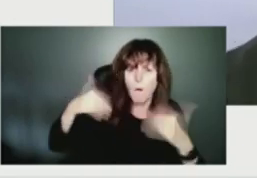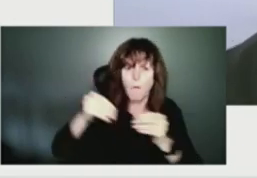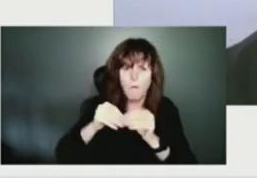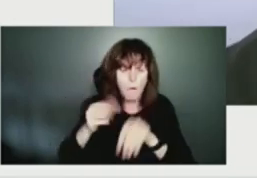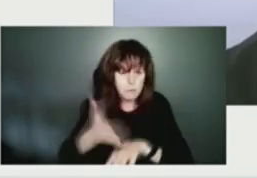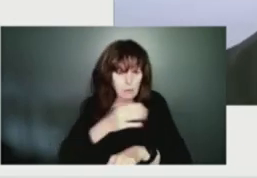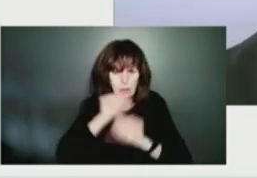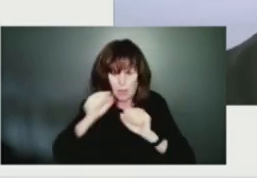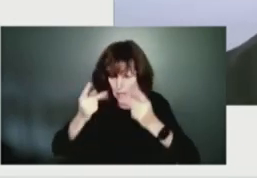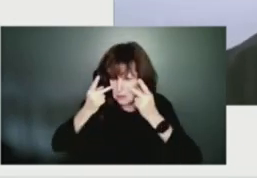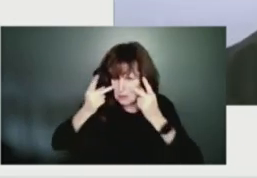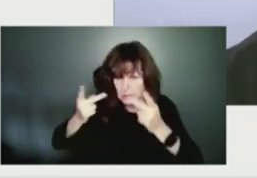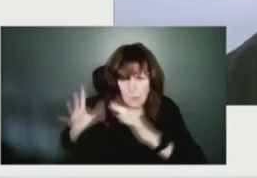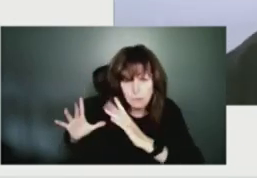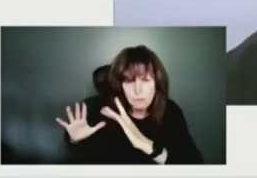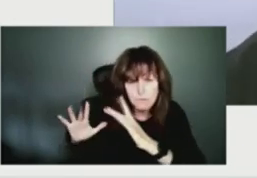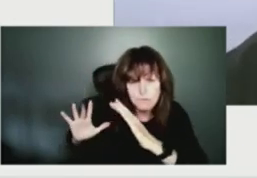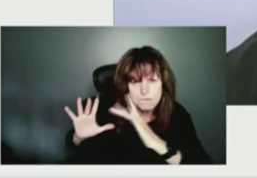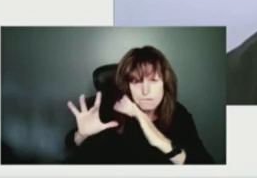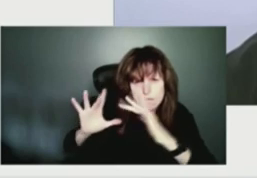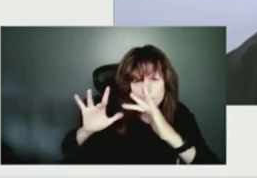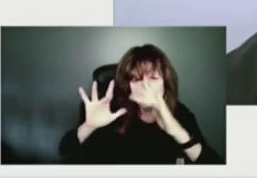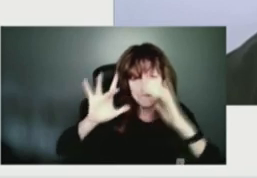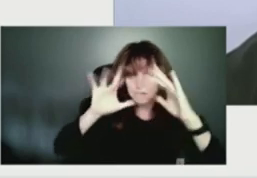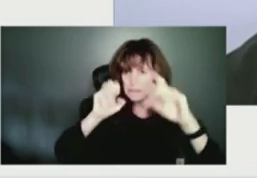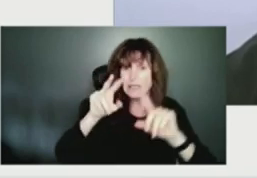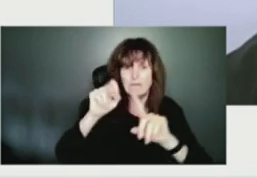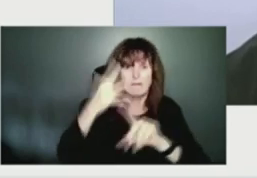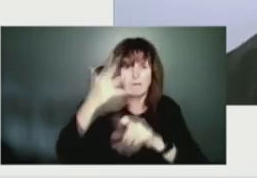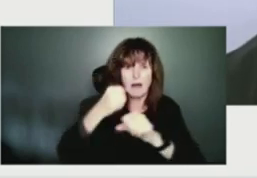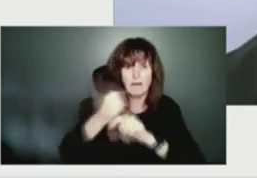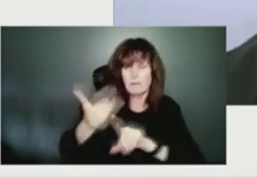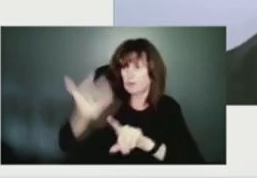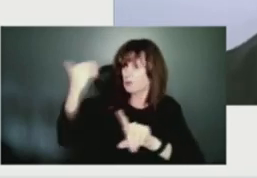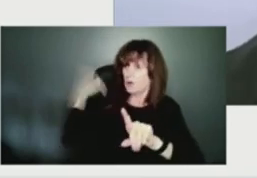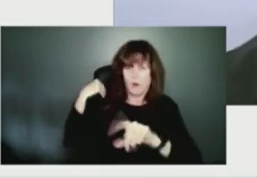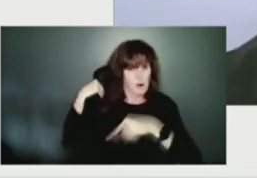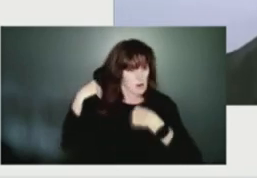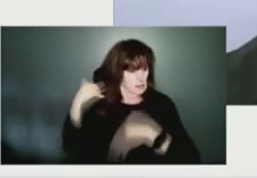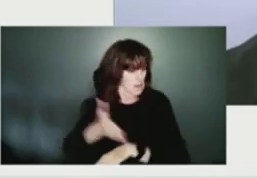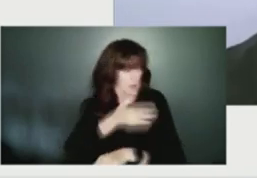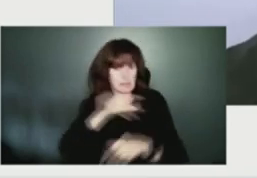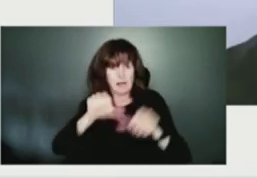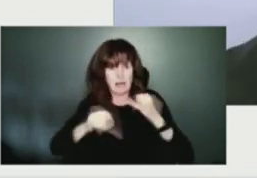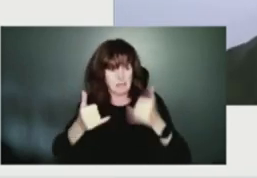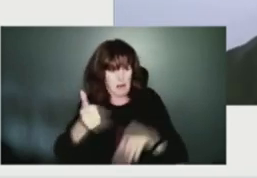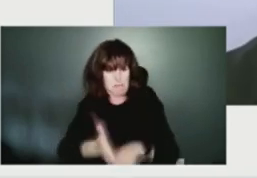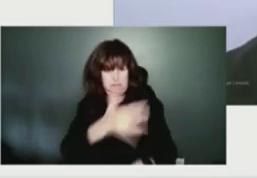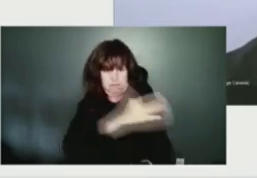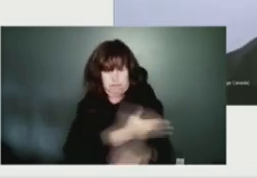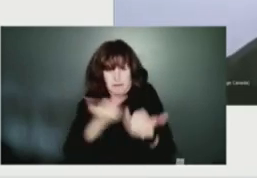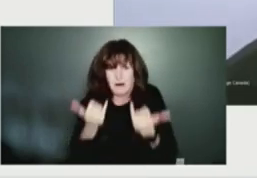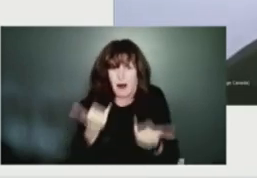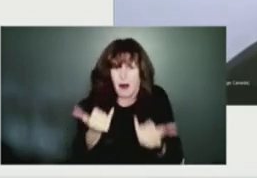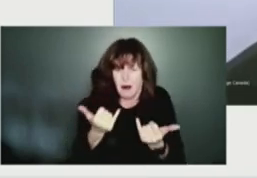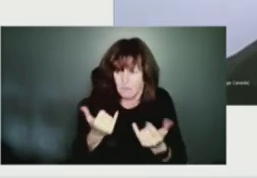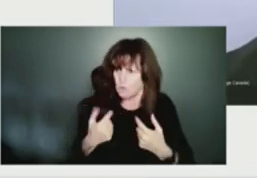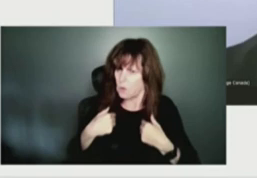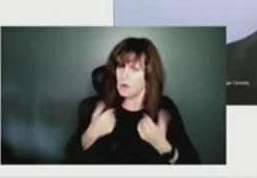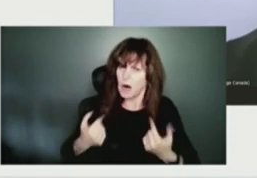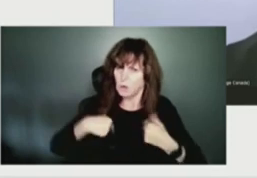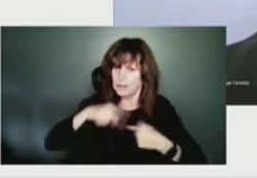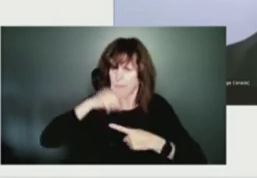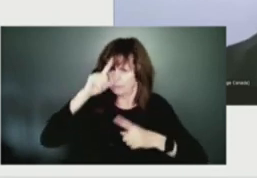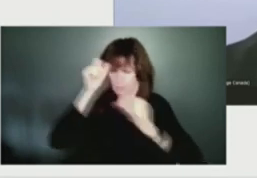ago. So the science is at a point now where we get a pretty good idea of where these storms are going to